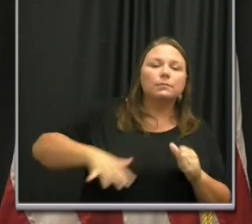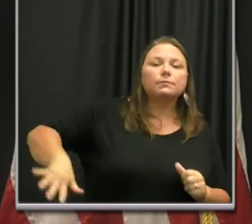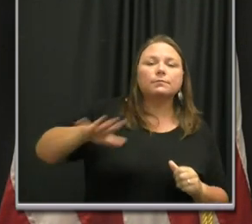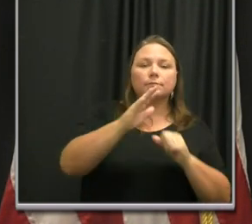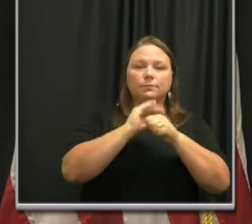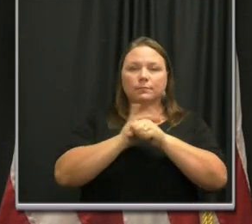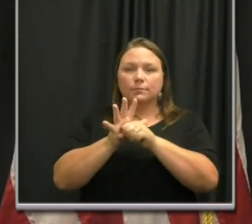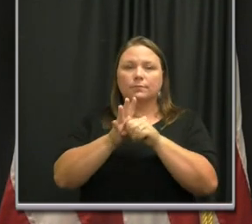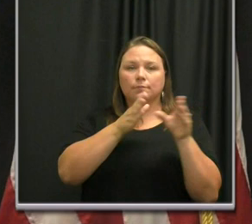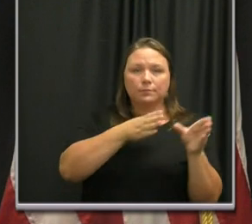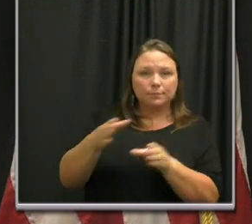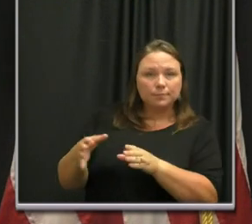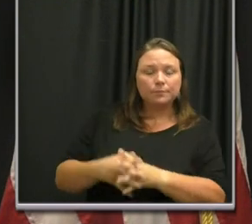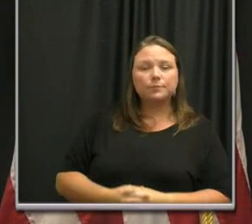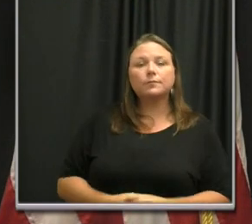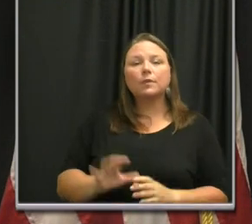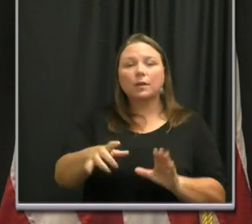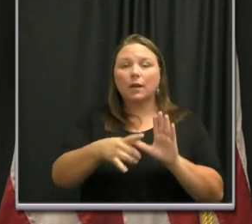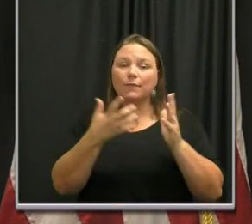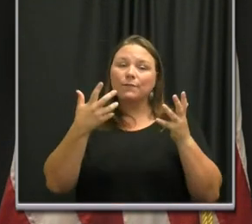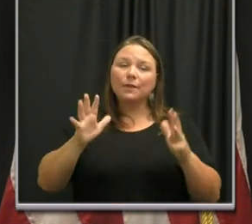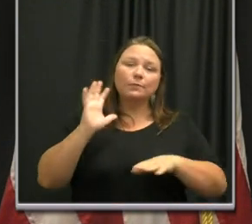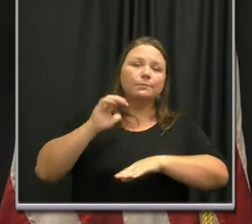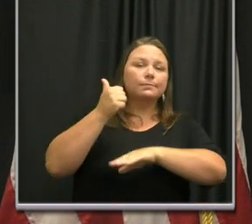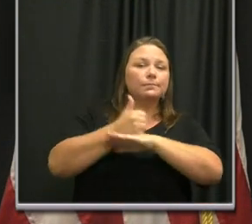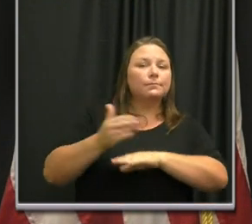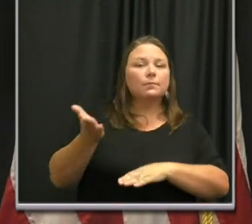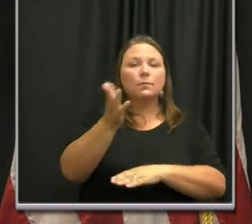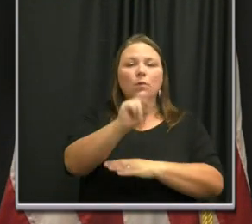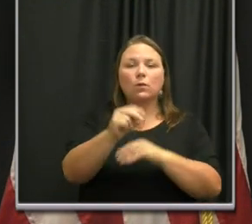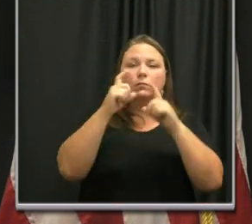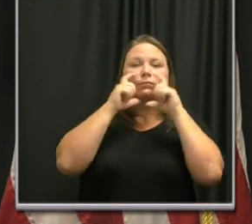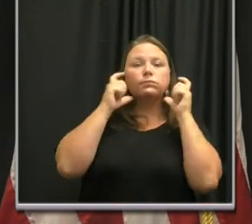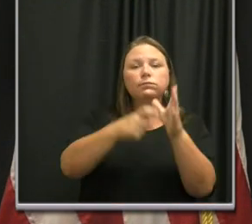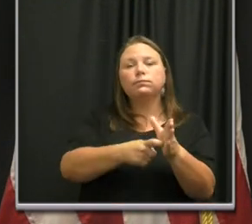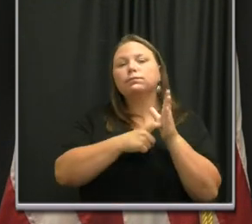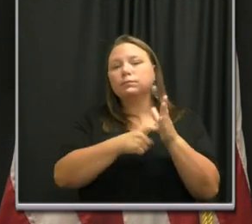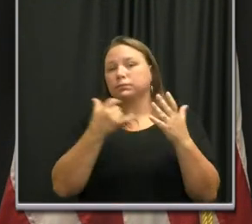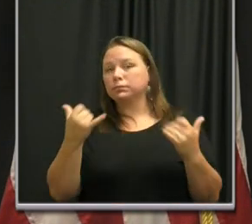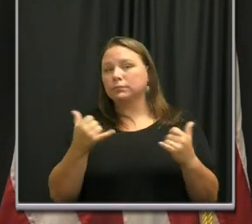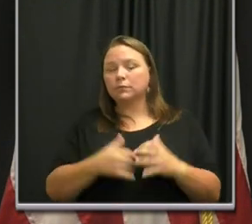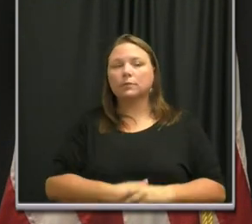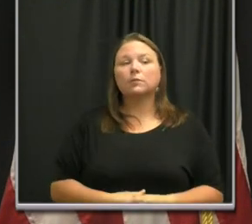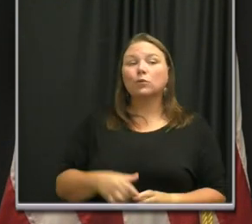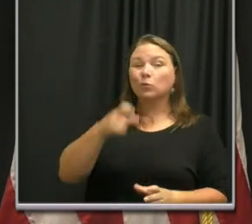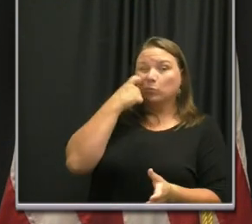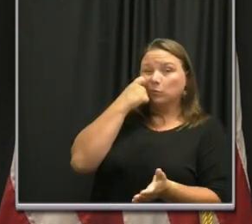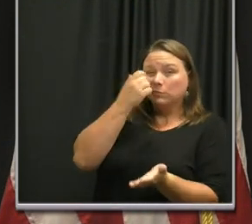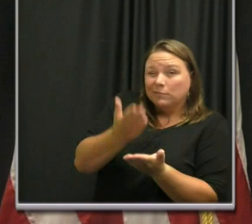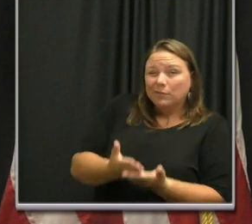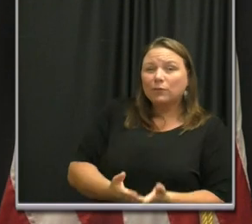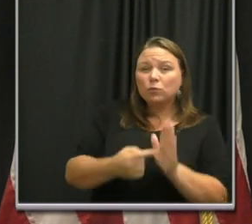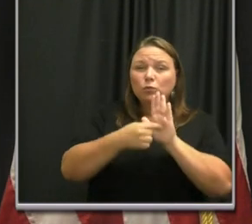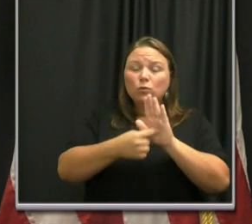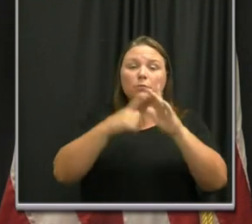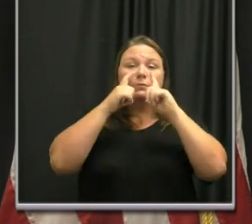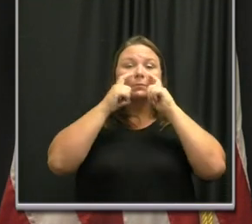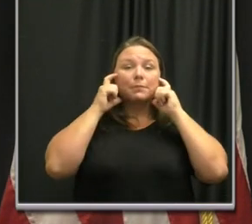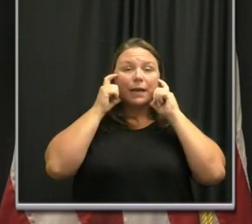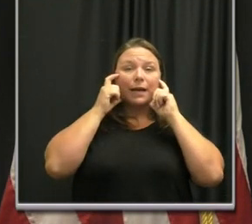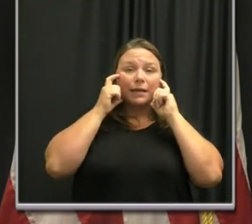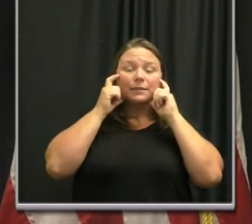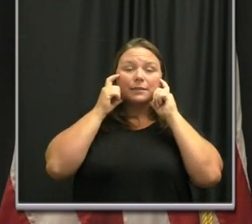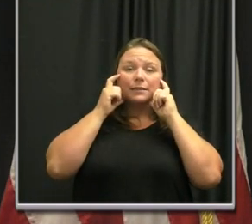response strategy and has issued their own face covering ordinance. Recent evidence shows that wearing a mask